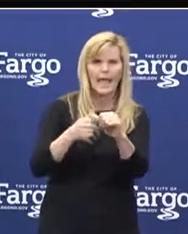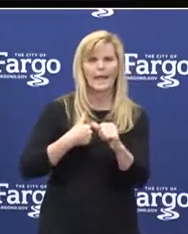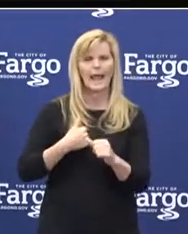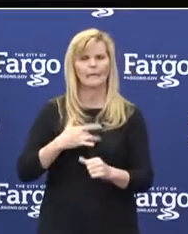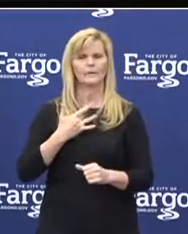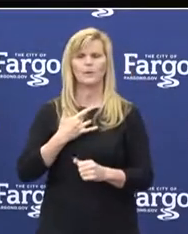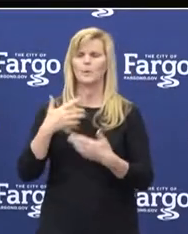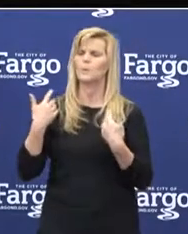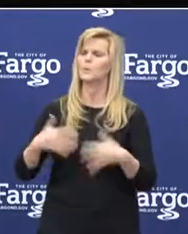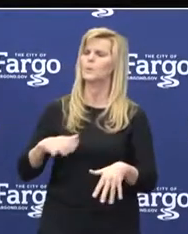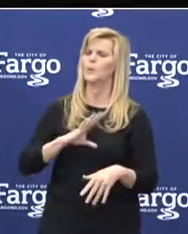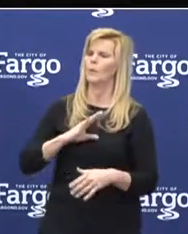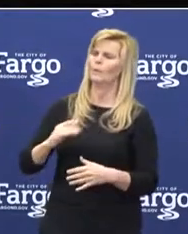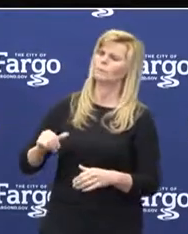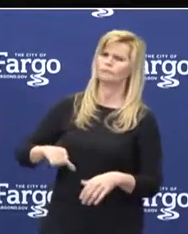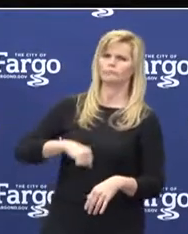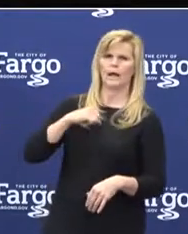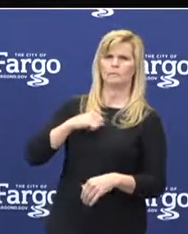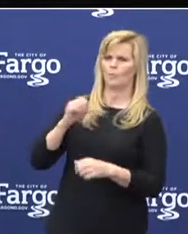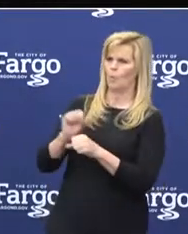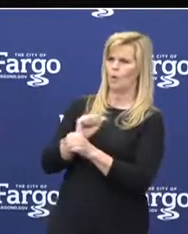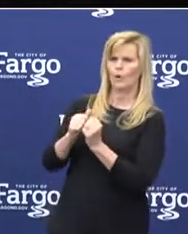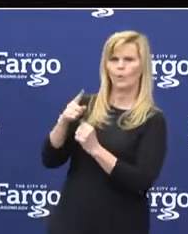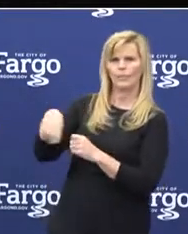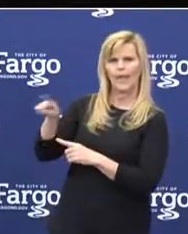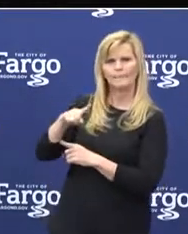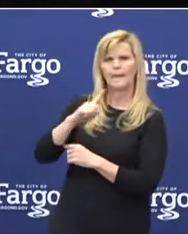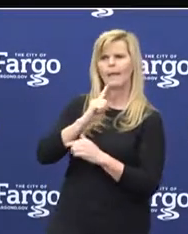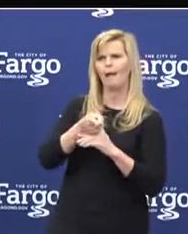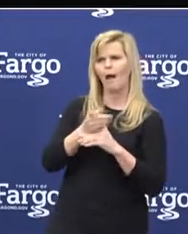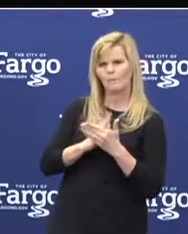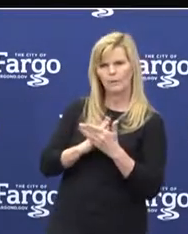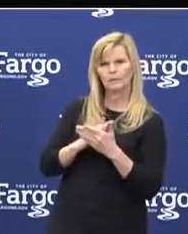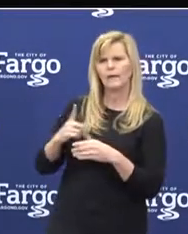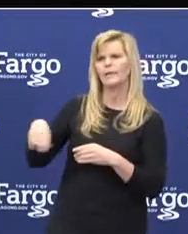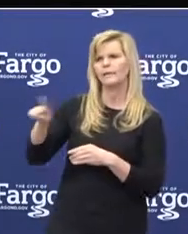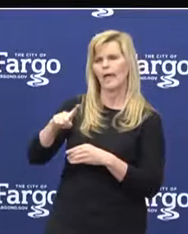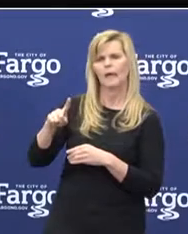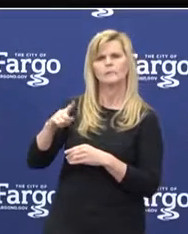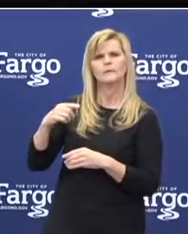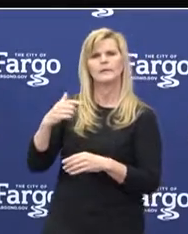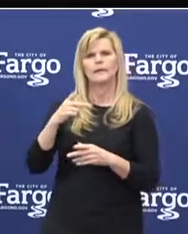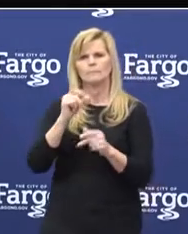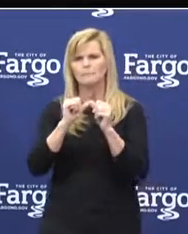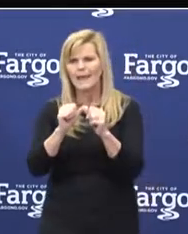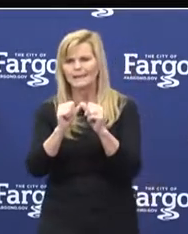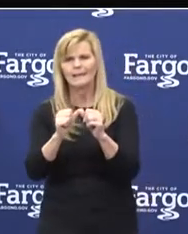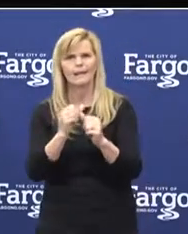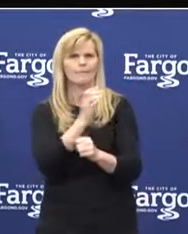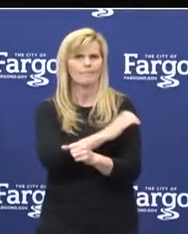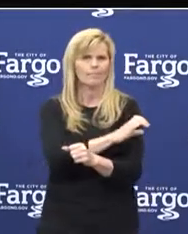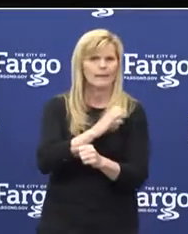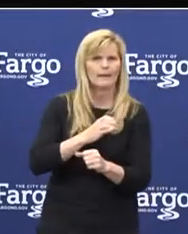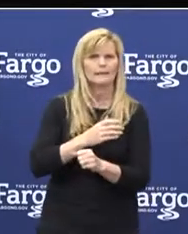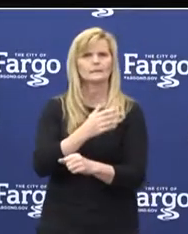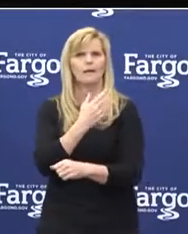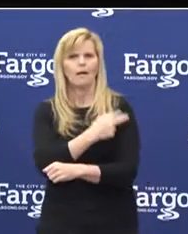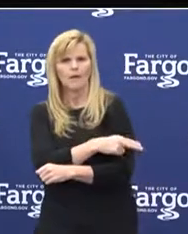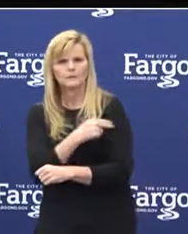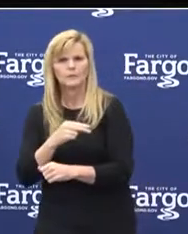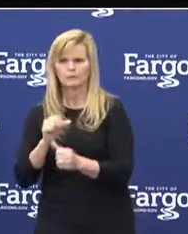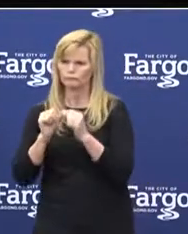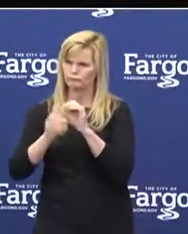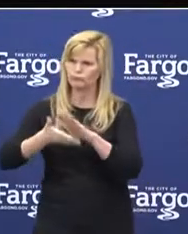so many extraordinary nurses each and every day. They keep our hospitals, clinics, and medical centers going